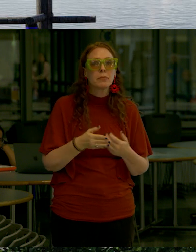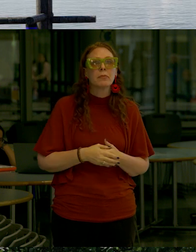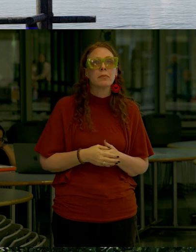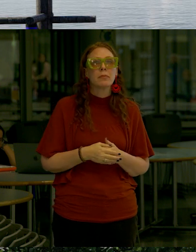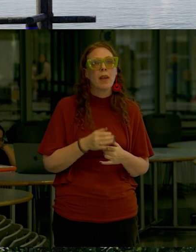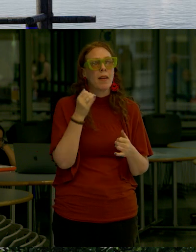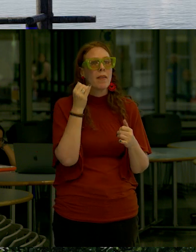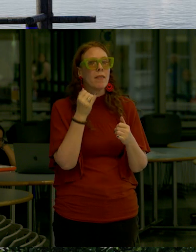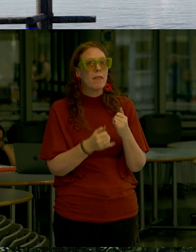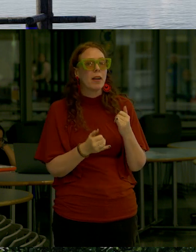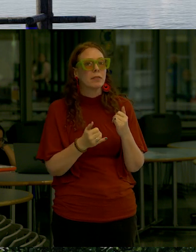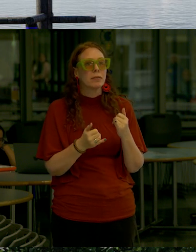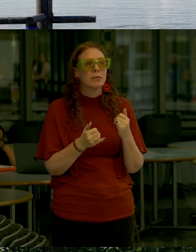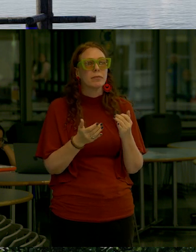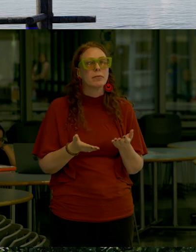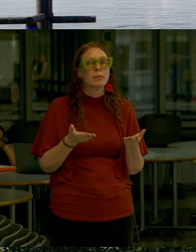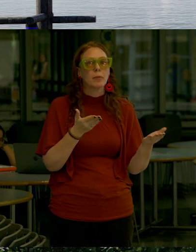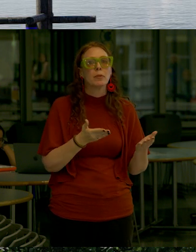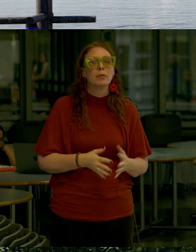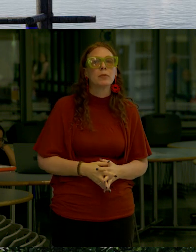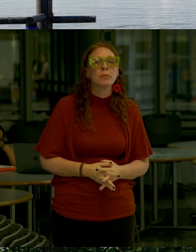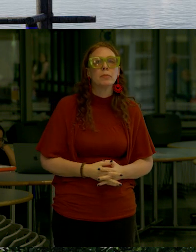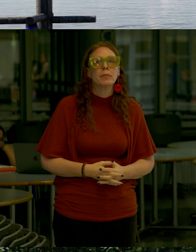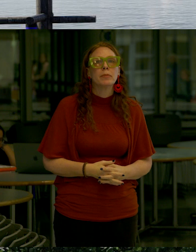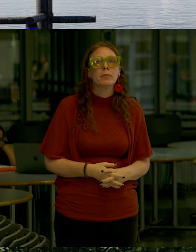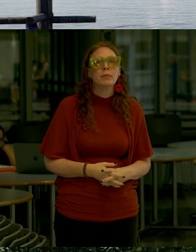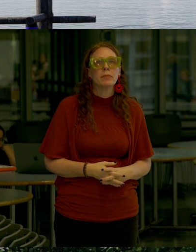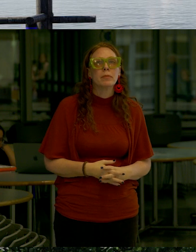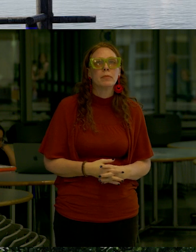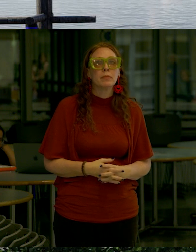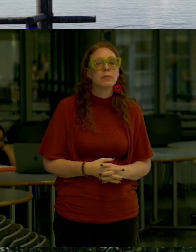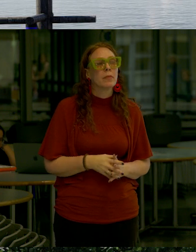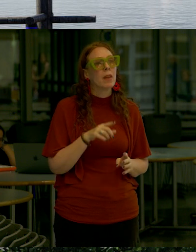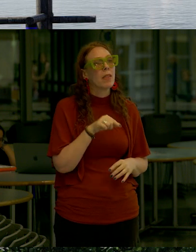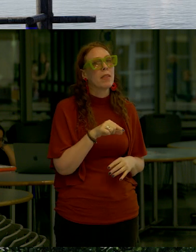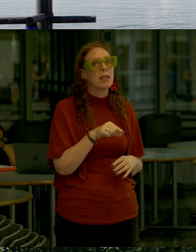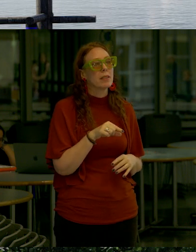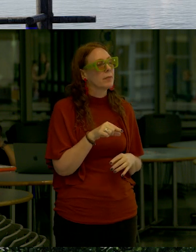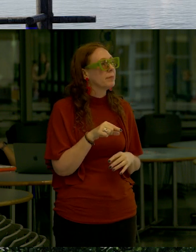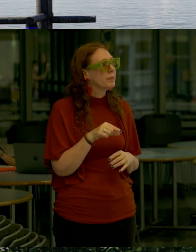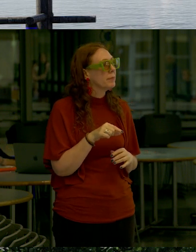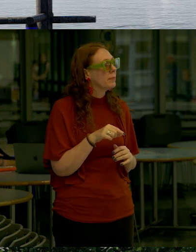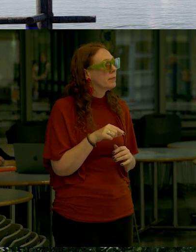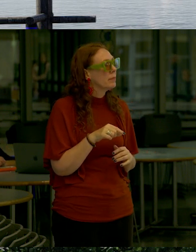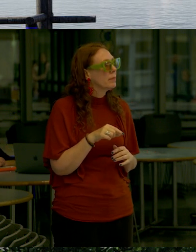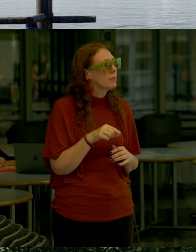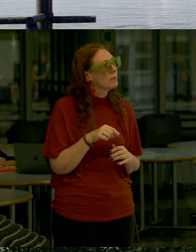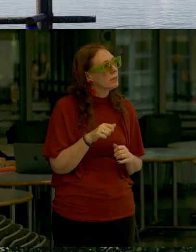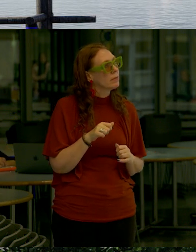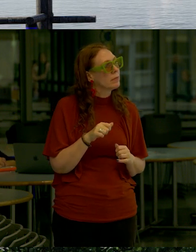and here's our here's our proposed project the deployables in this particular configuration are